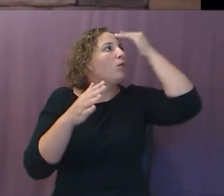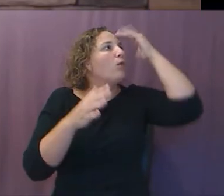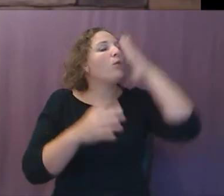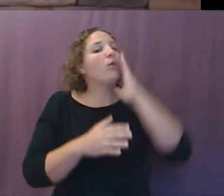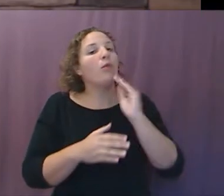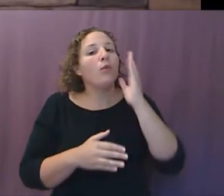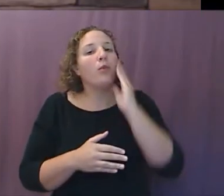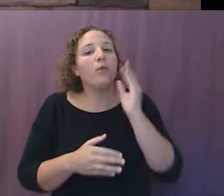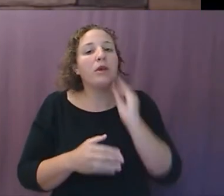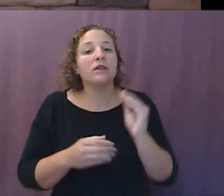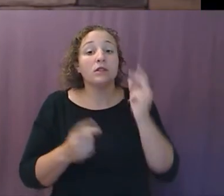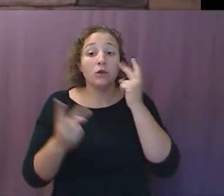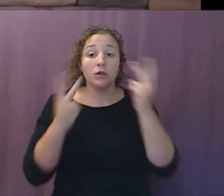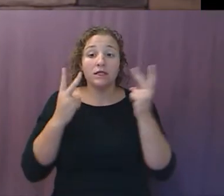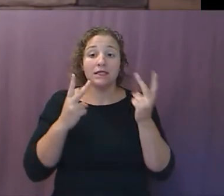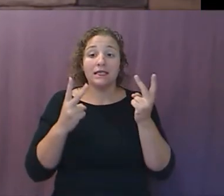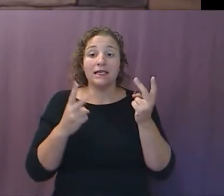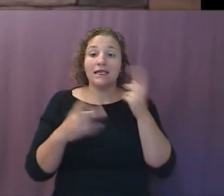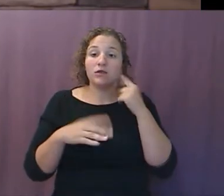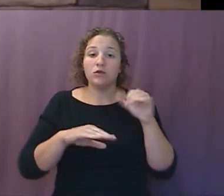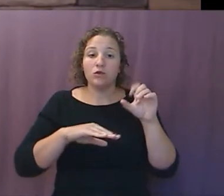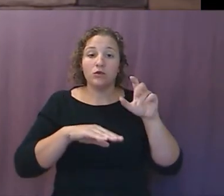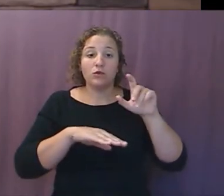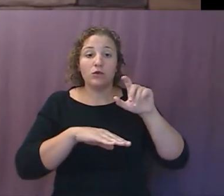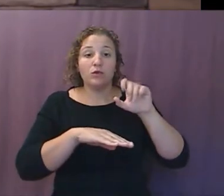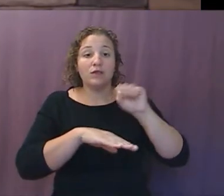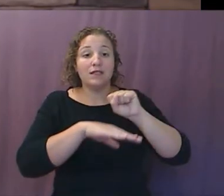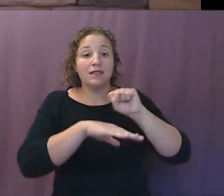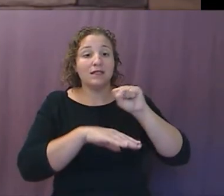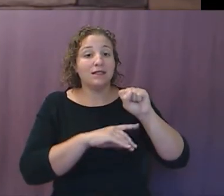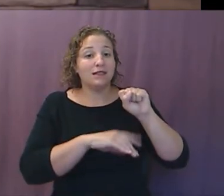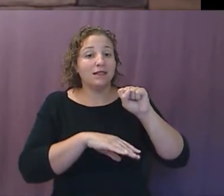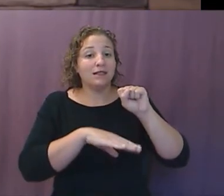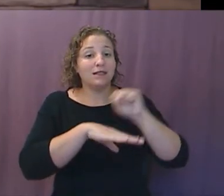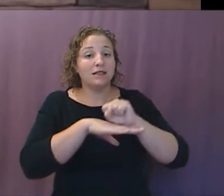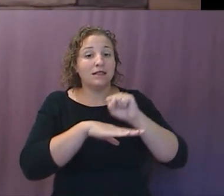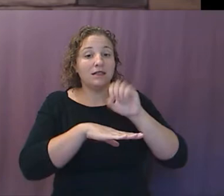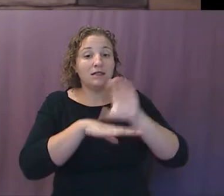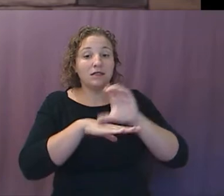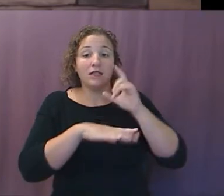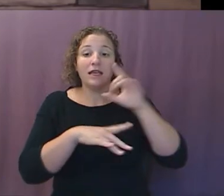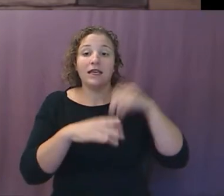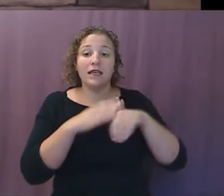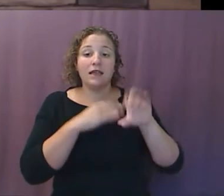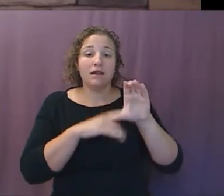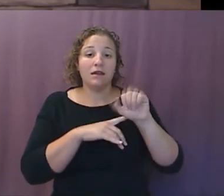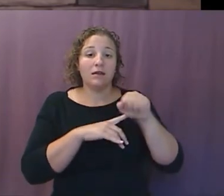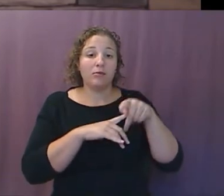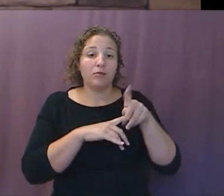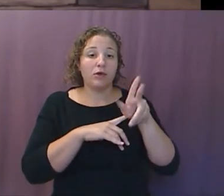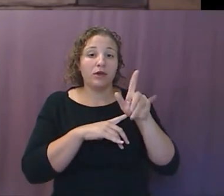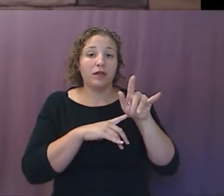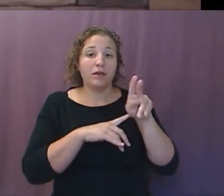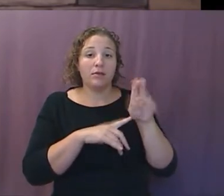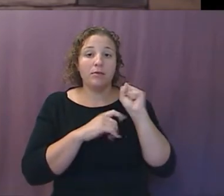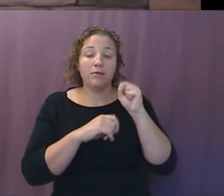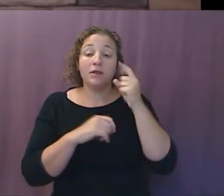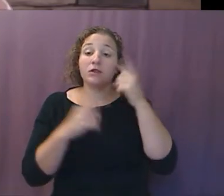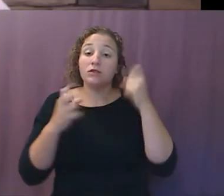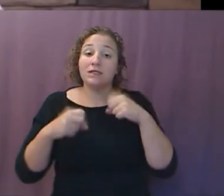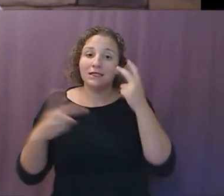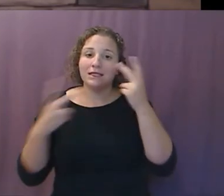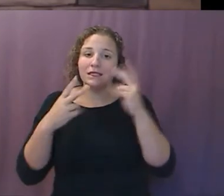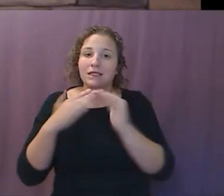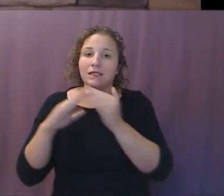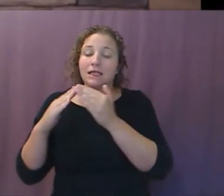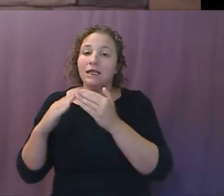the synagogue at Capernaum and it sits on the original volcanic lava rock of the base that was used in Jesus' time. And then, of course, hundreds of years after,